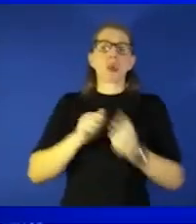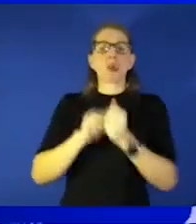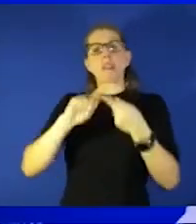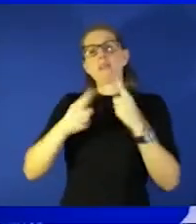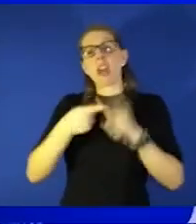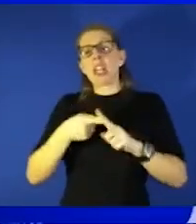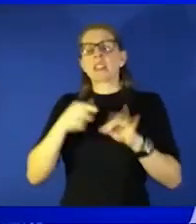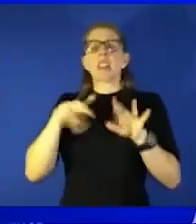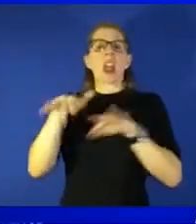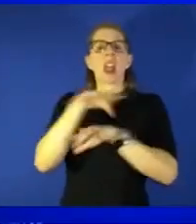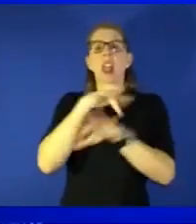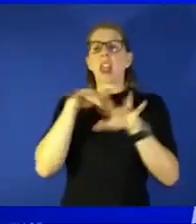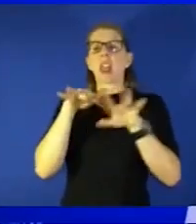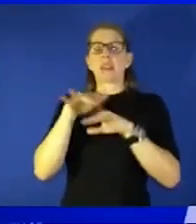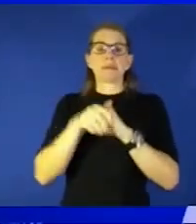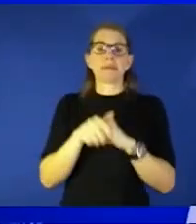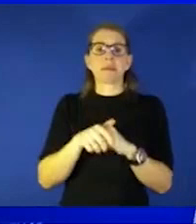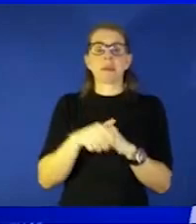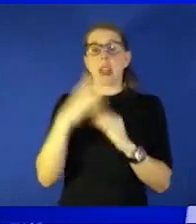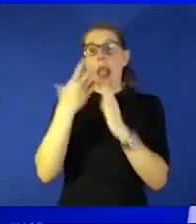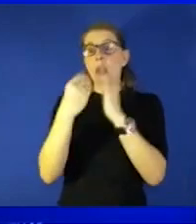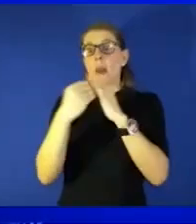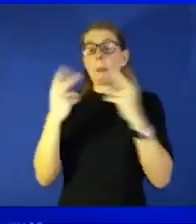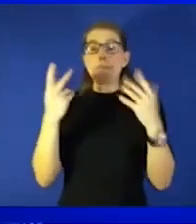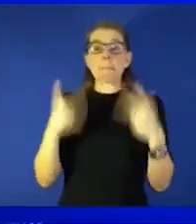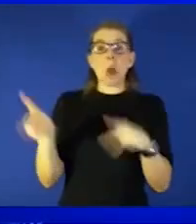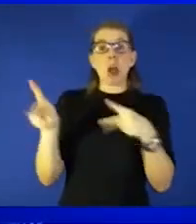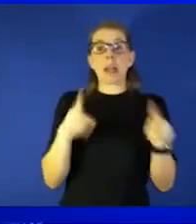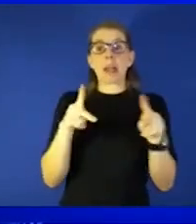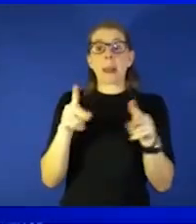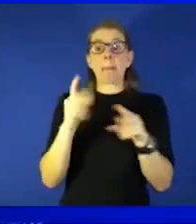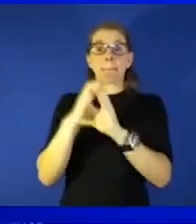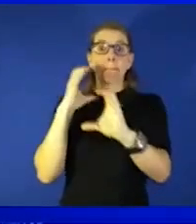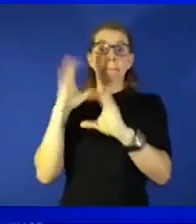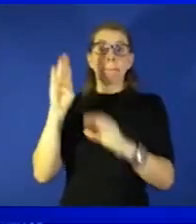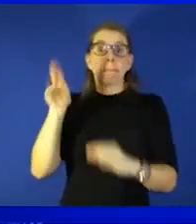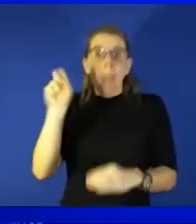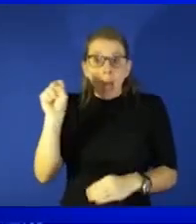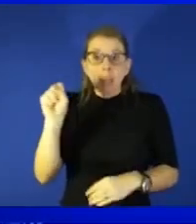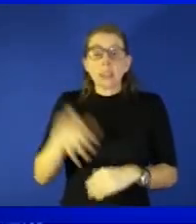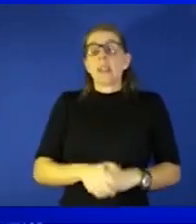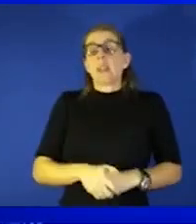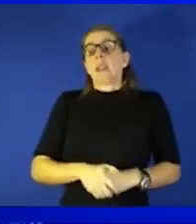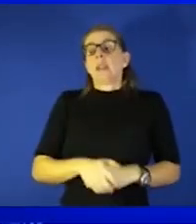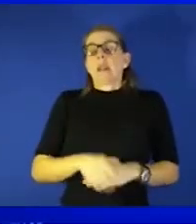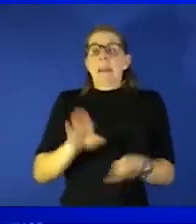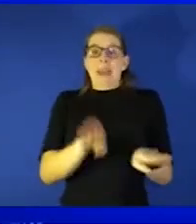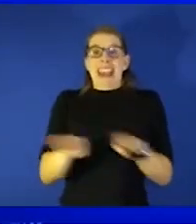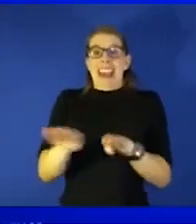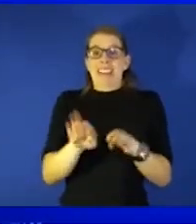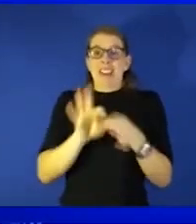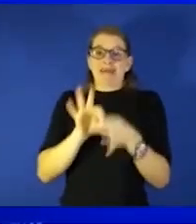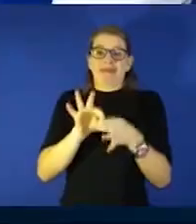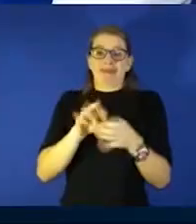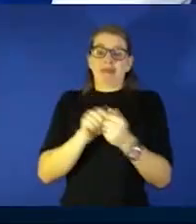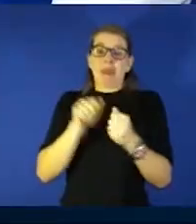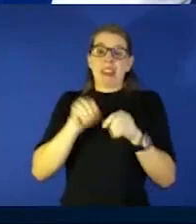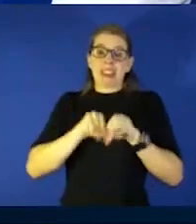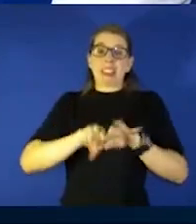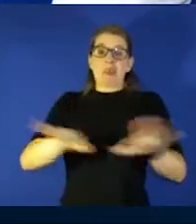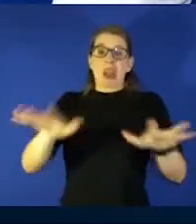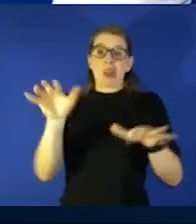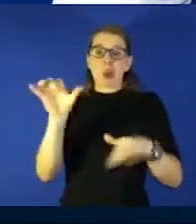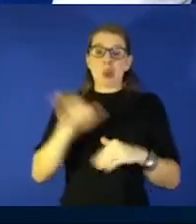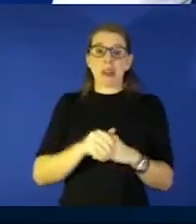people going on party buses things of that nature and so there's a lot of aspect of behavior to this as well at the end of the day